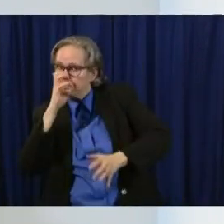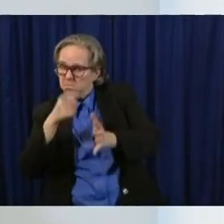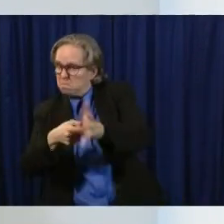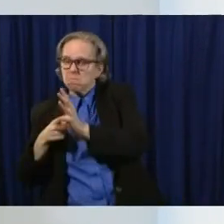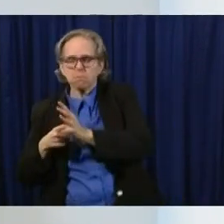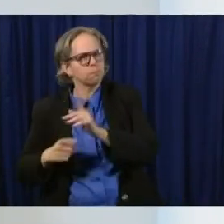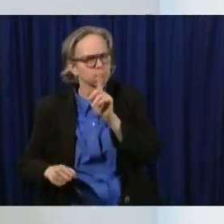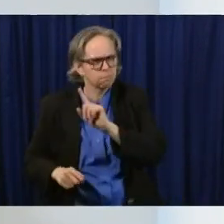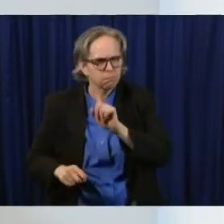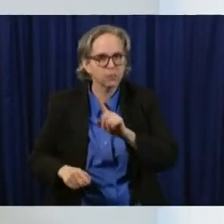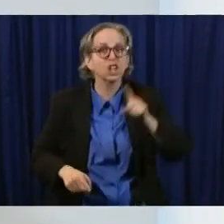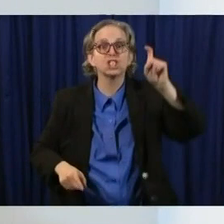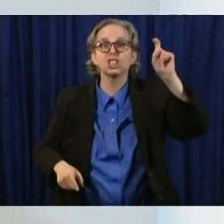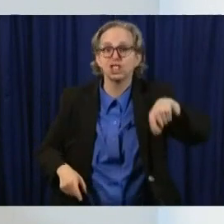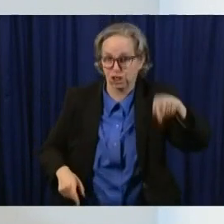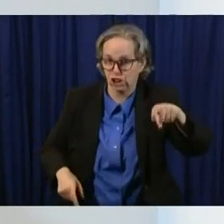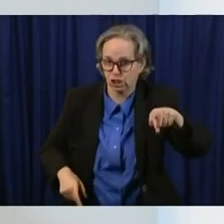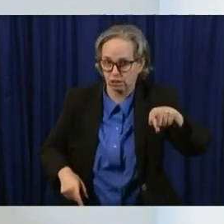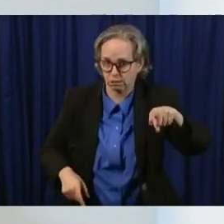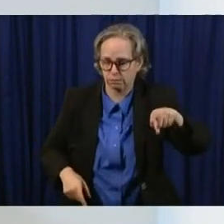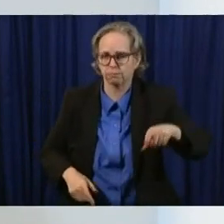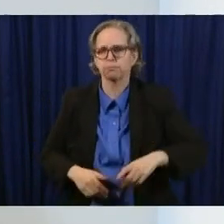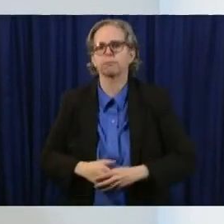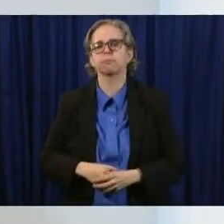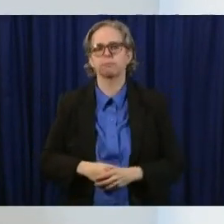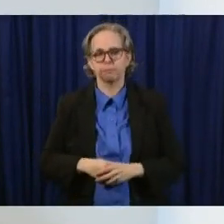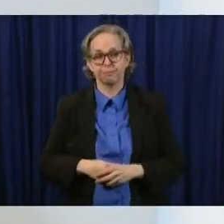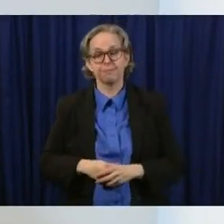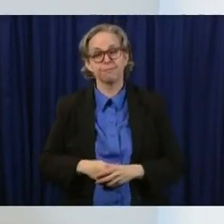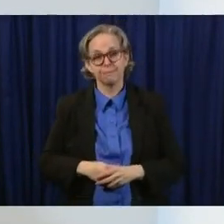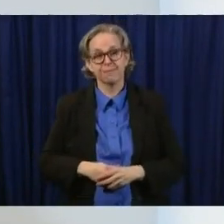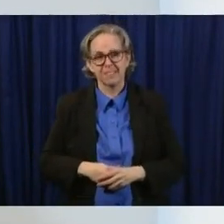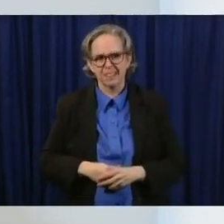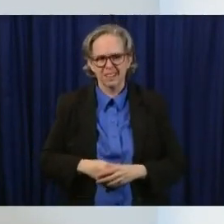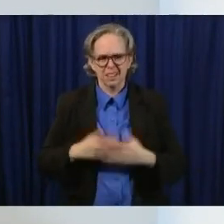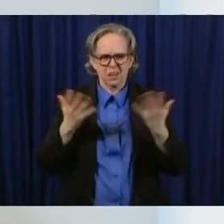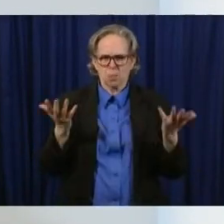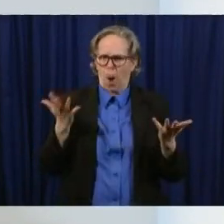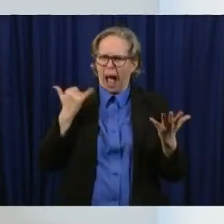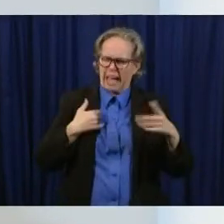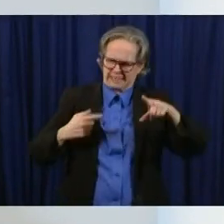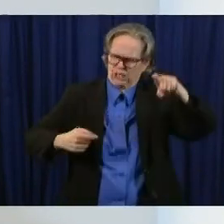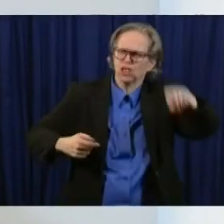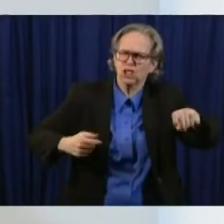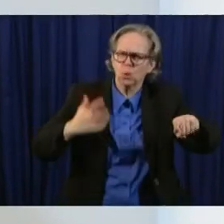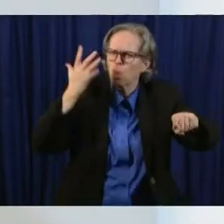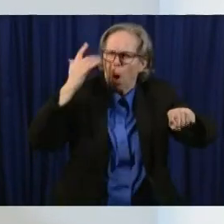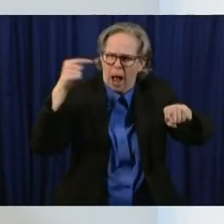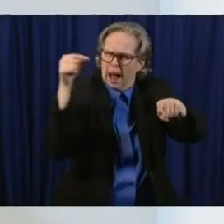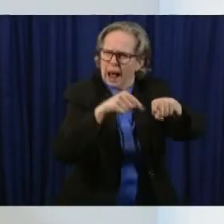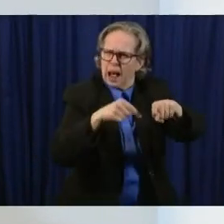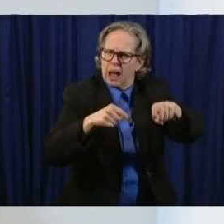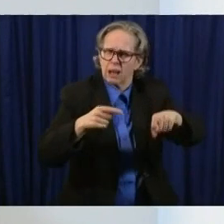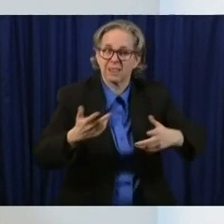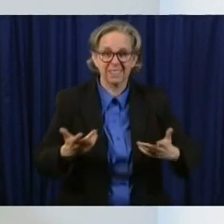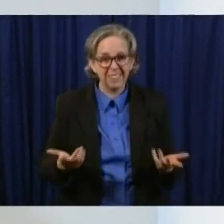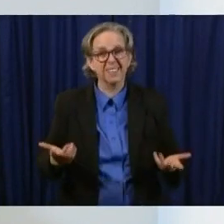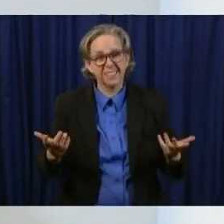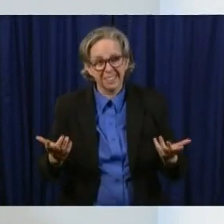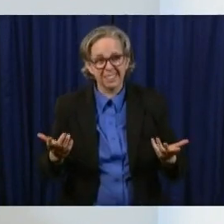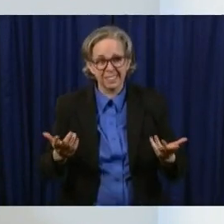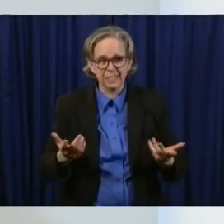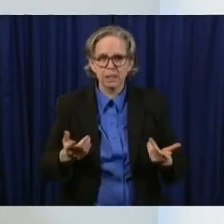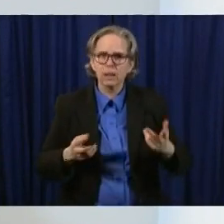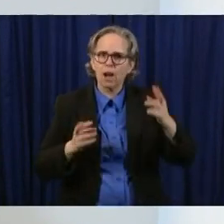you should do it you're not required to do it and why do we say we should is because it's it's out of mutual respect for one another